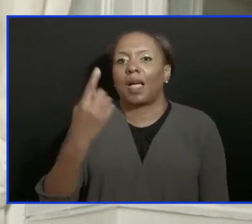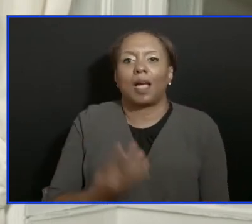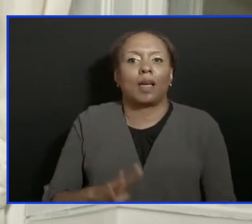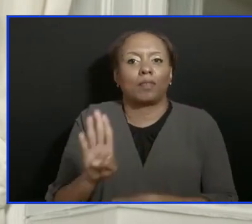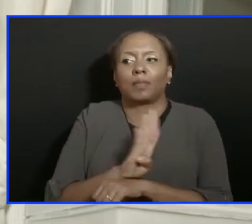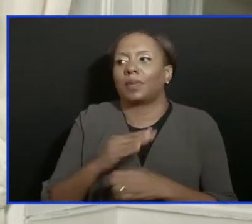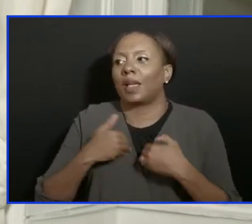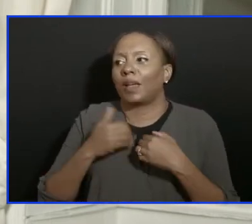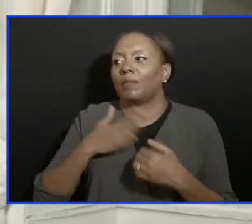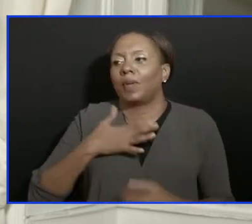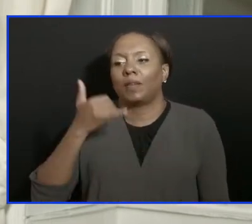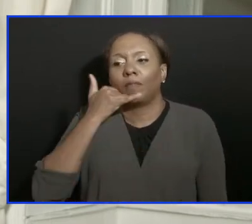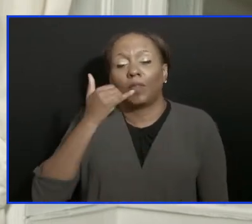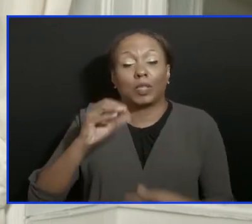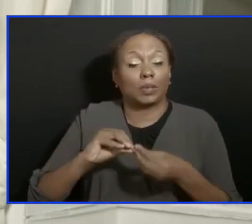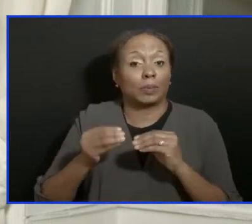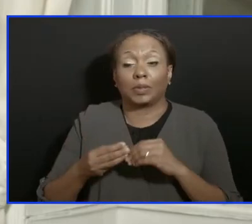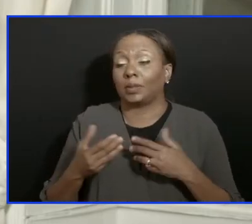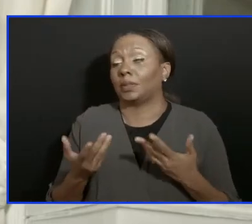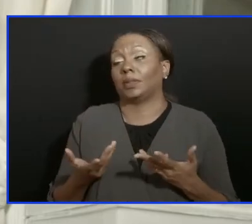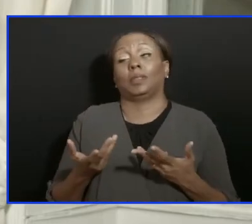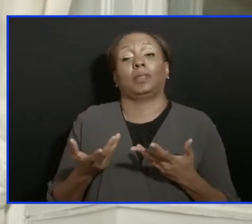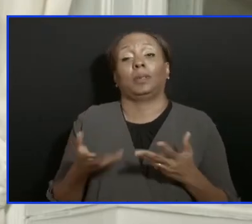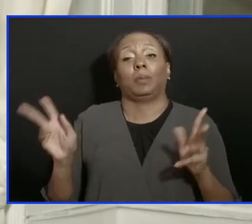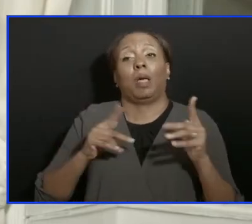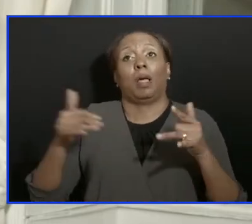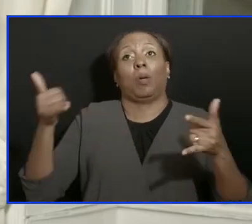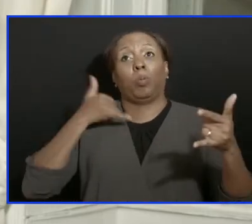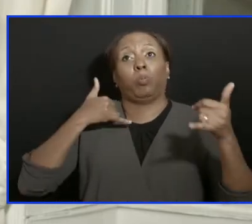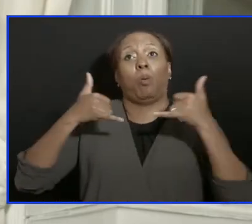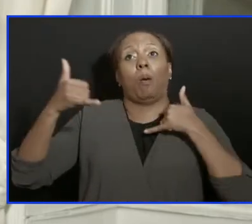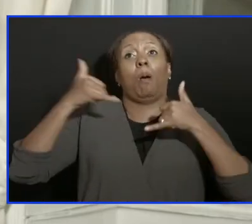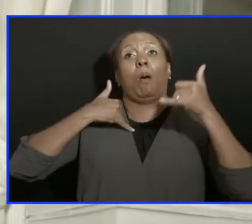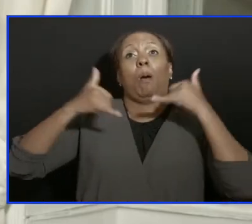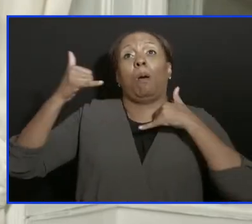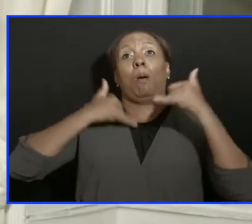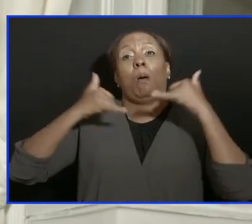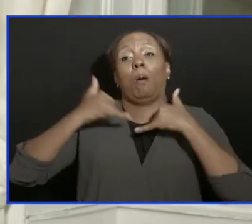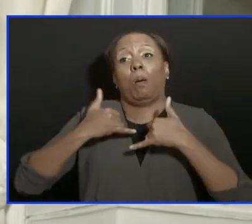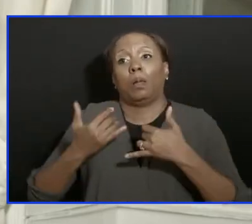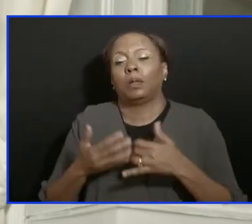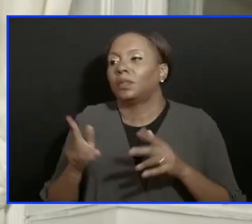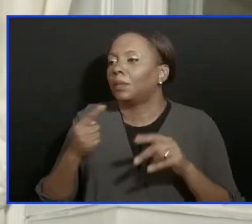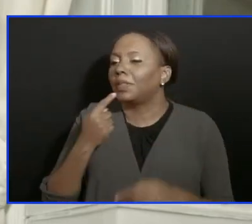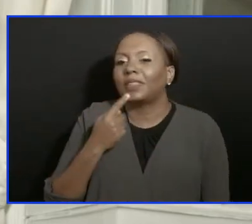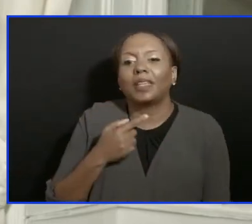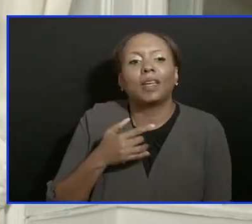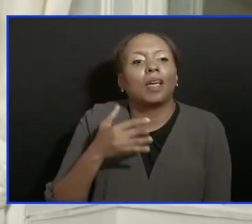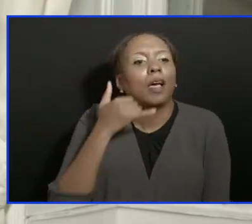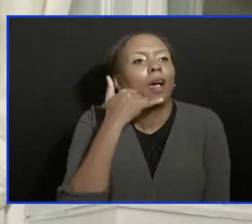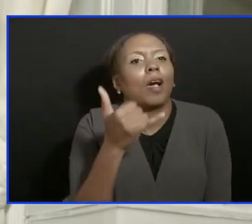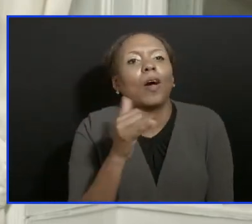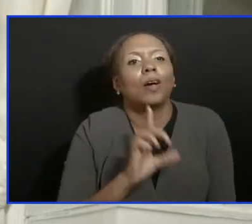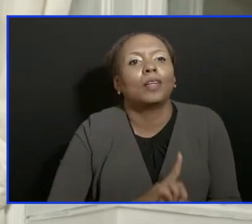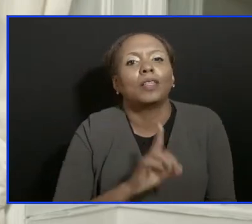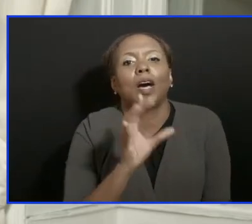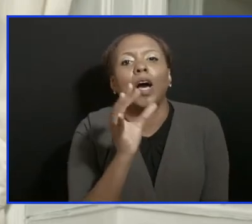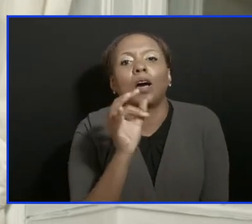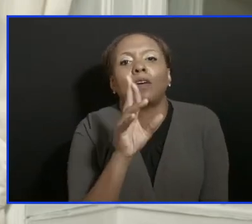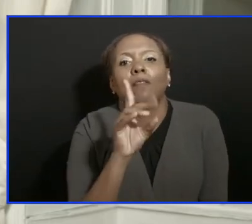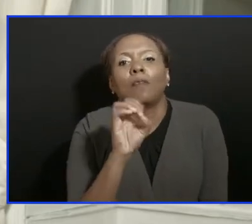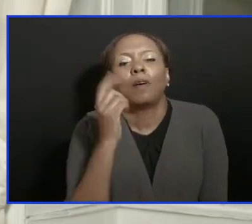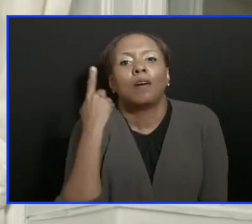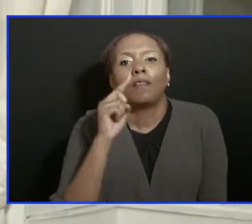cell phone number. I heard on the, I think it was brass tacks that somebody said to call Dr. Ford to ask for the National Insurance Forum.